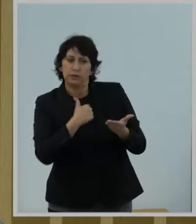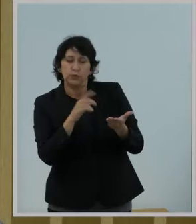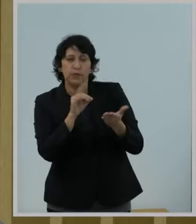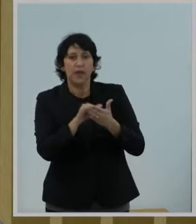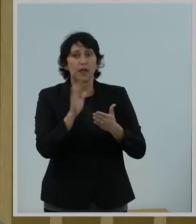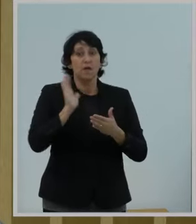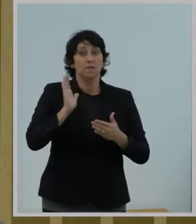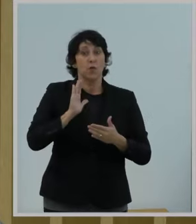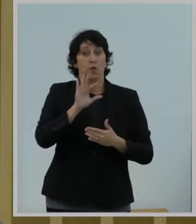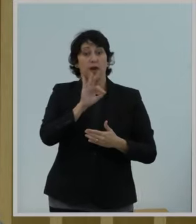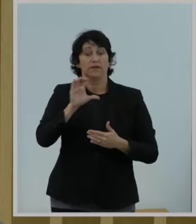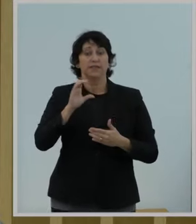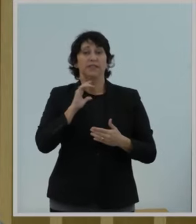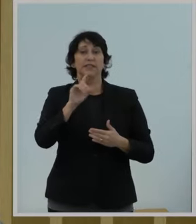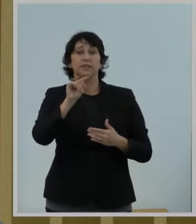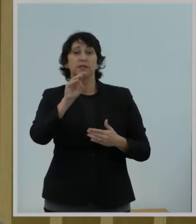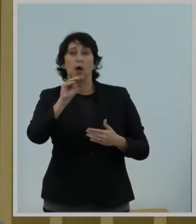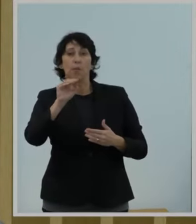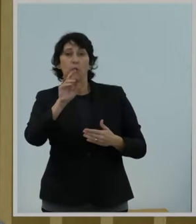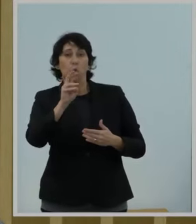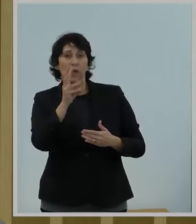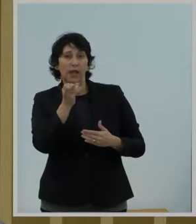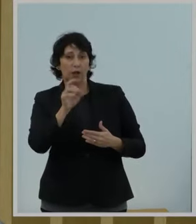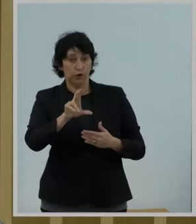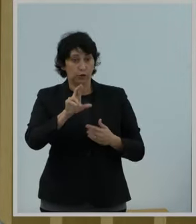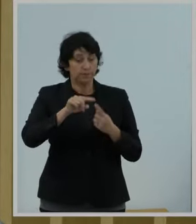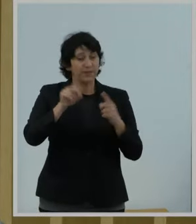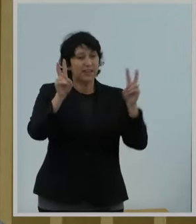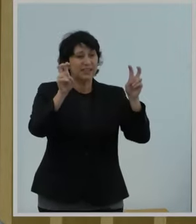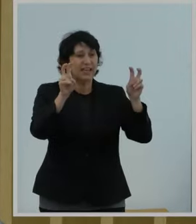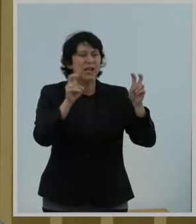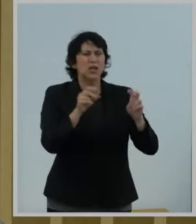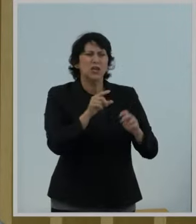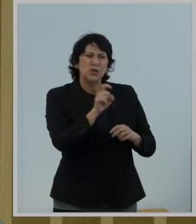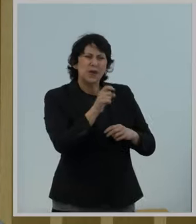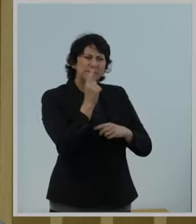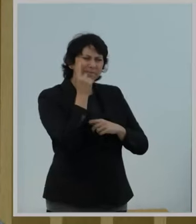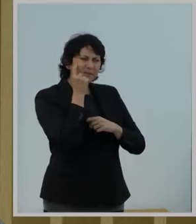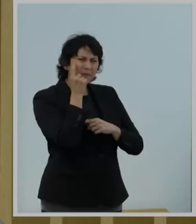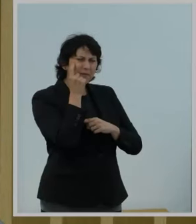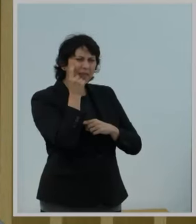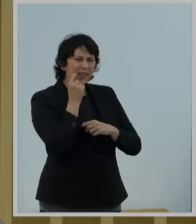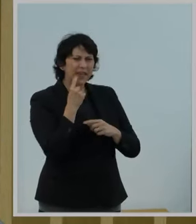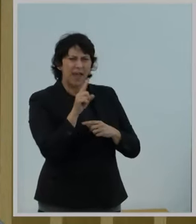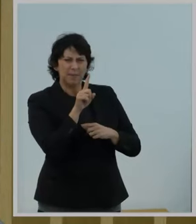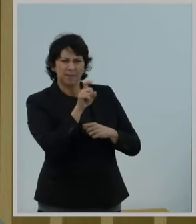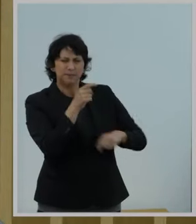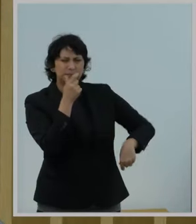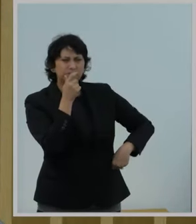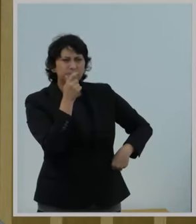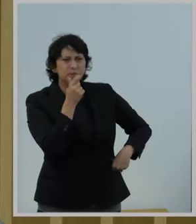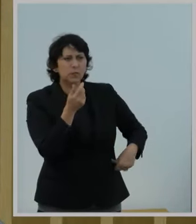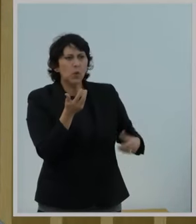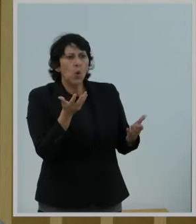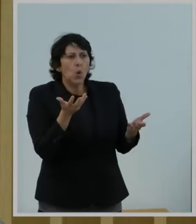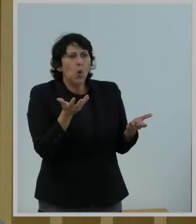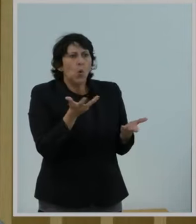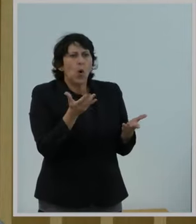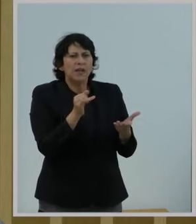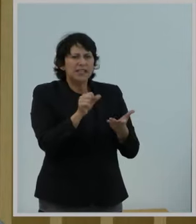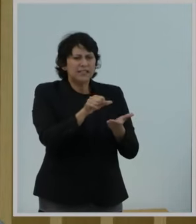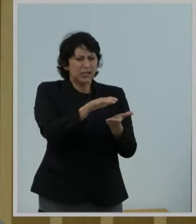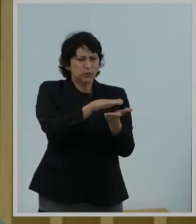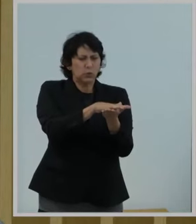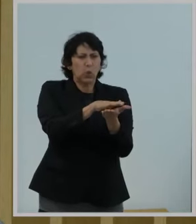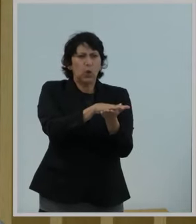from former FCC Chairman Tom Wheeler. In his words, quote, you've got to ask yourself the question, what is a school?